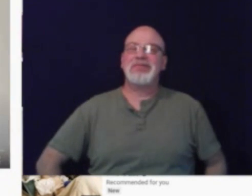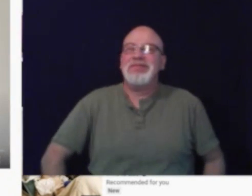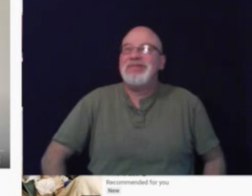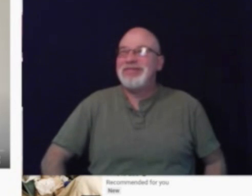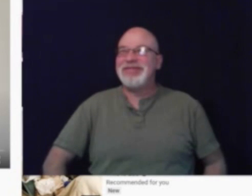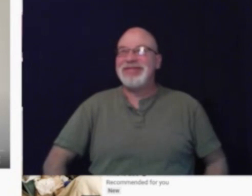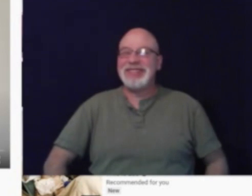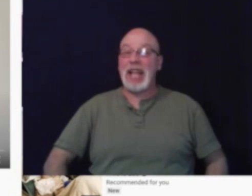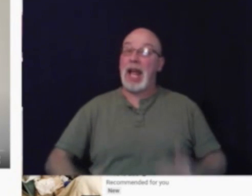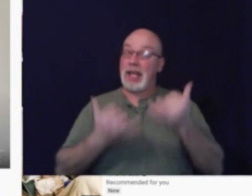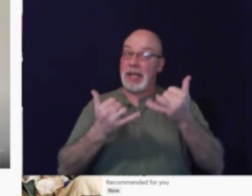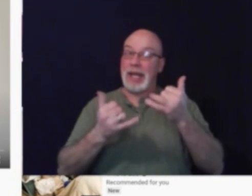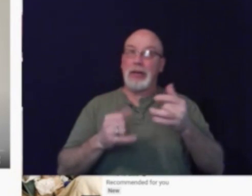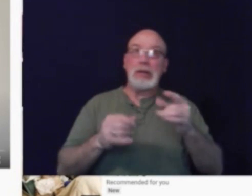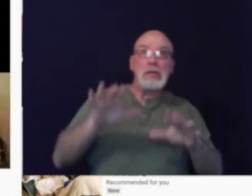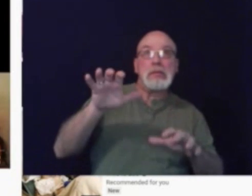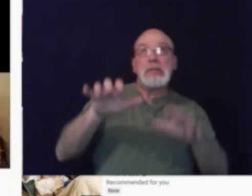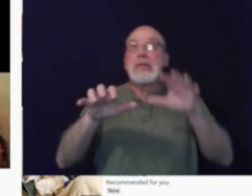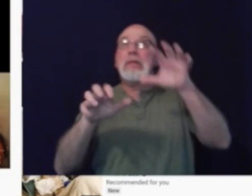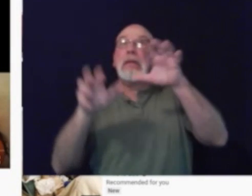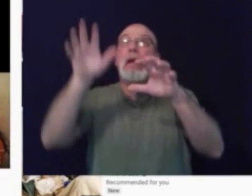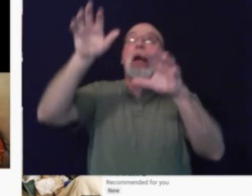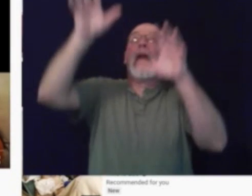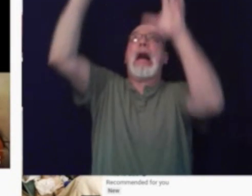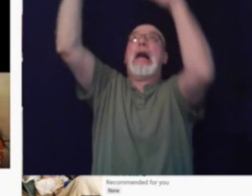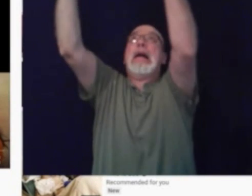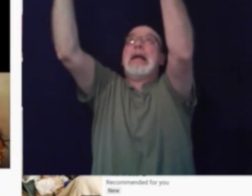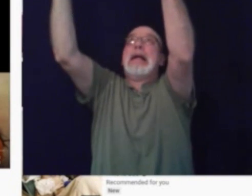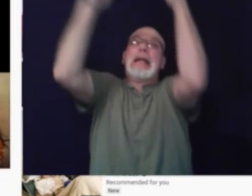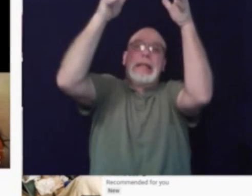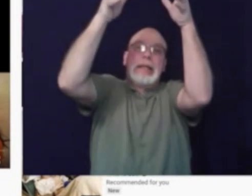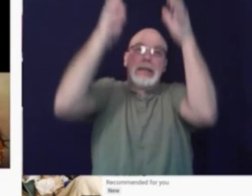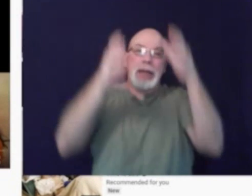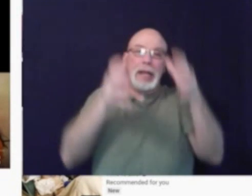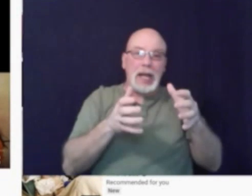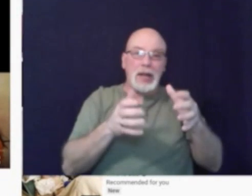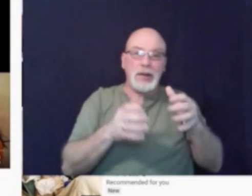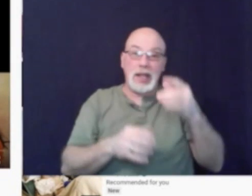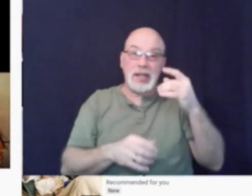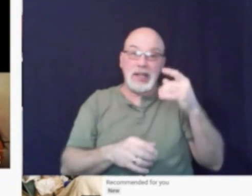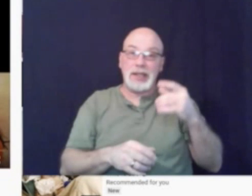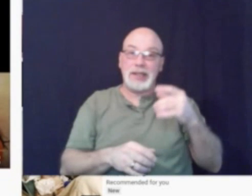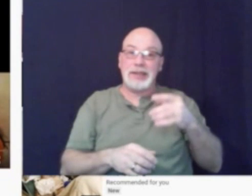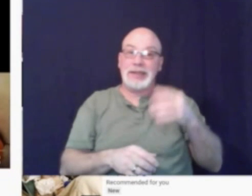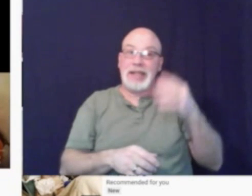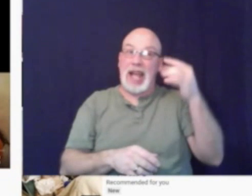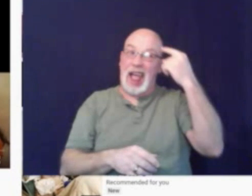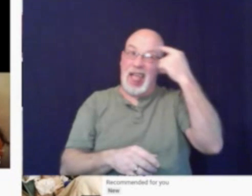Now he's getting it back down again. I think he's gonna get in trouble.